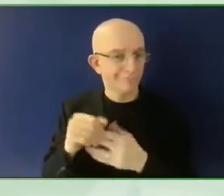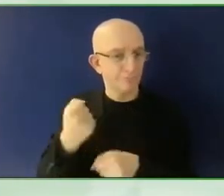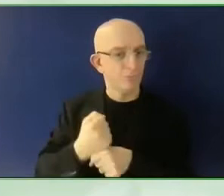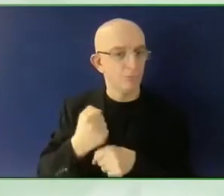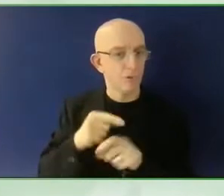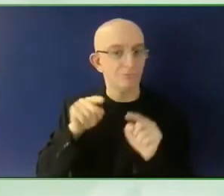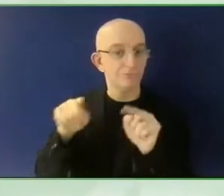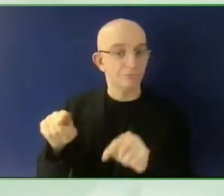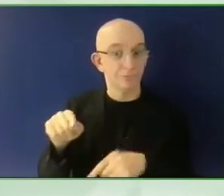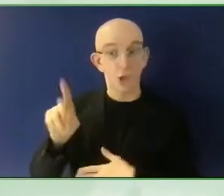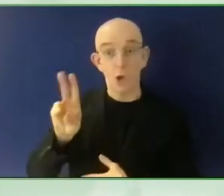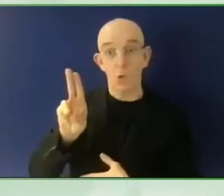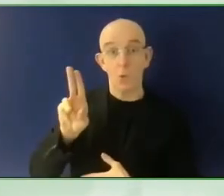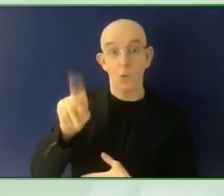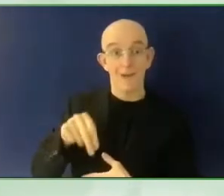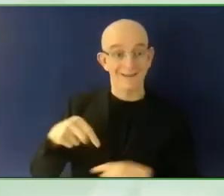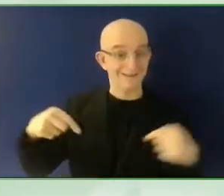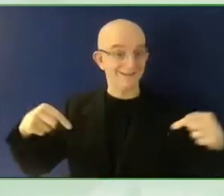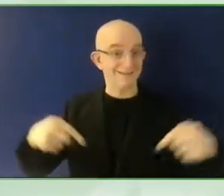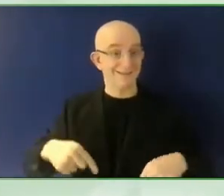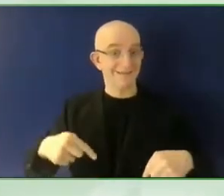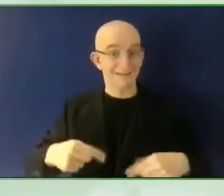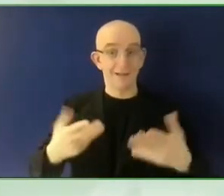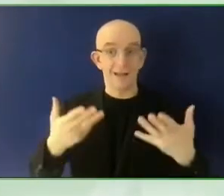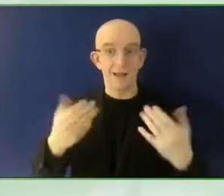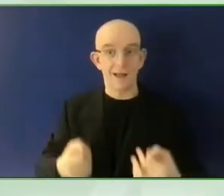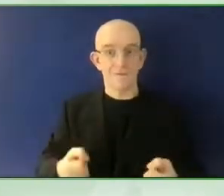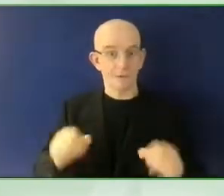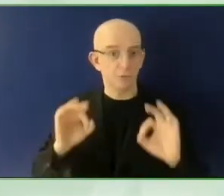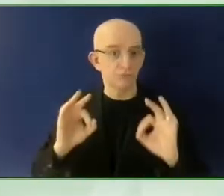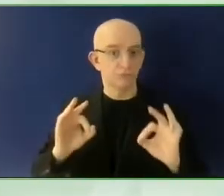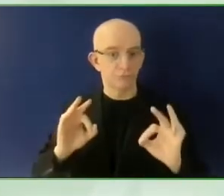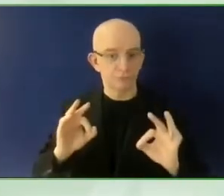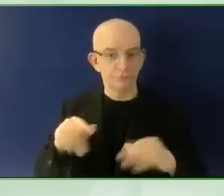I'm going to have it turn right now to this fabulous graphic.